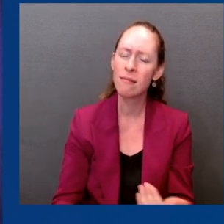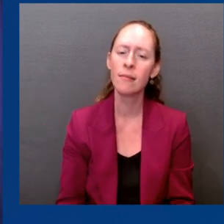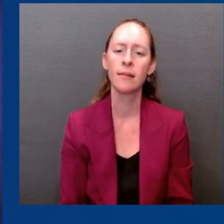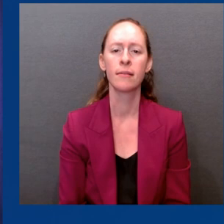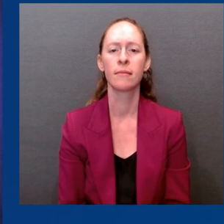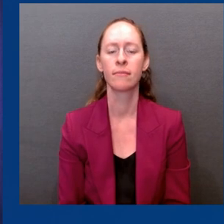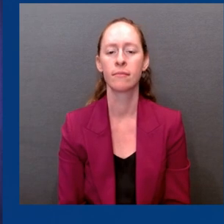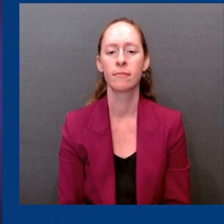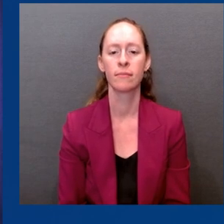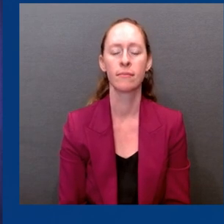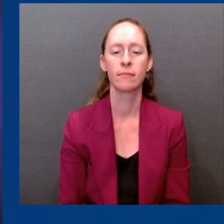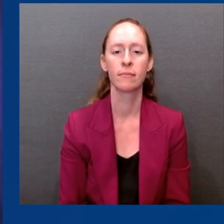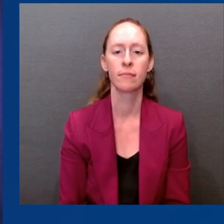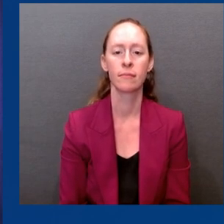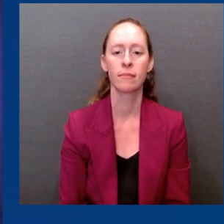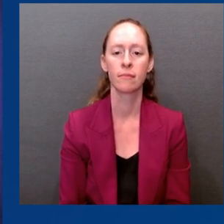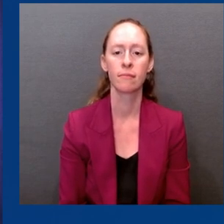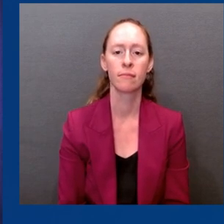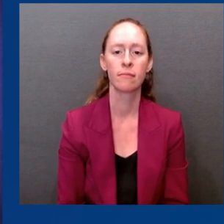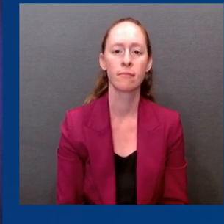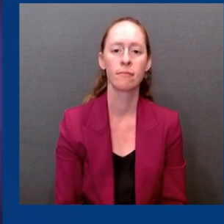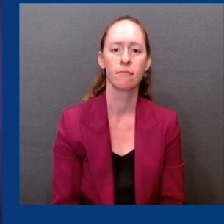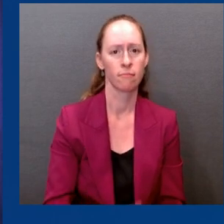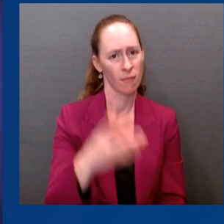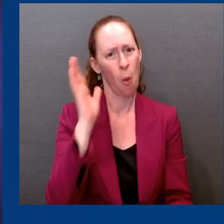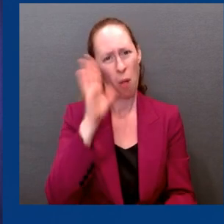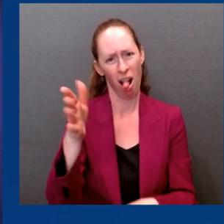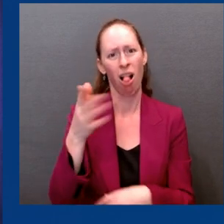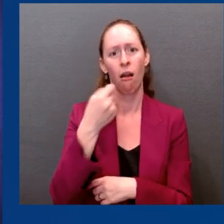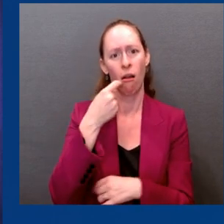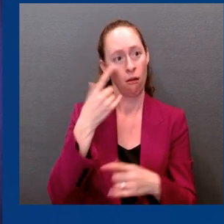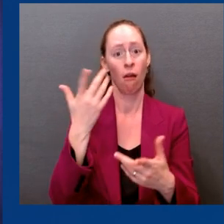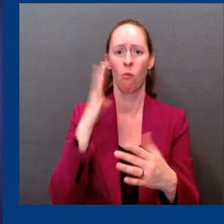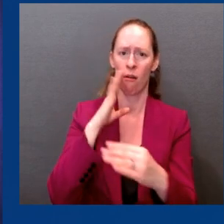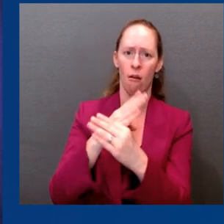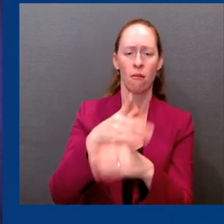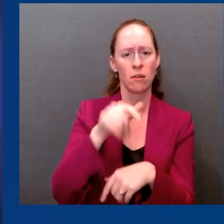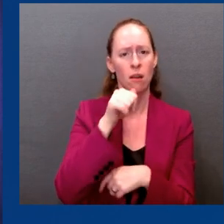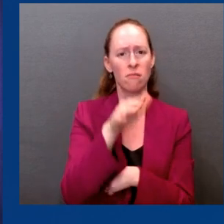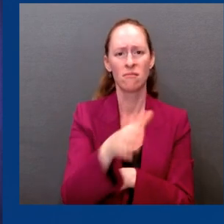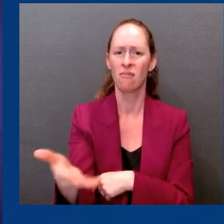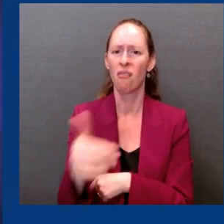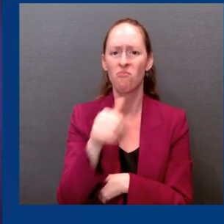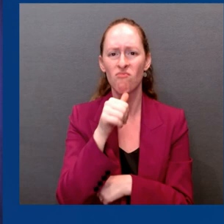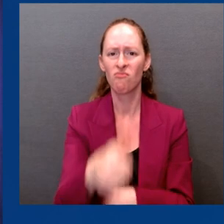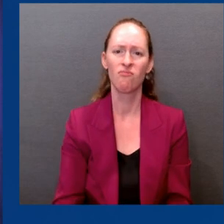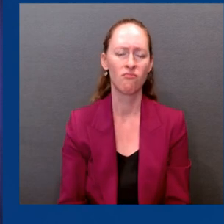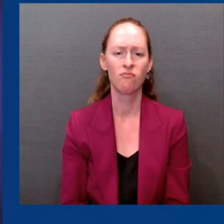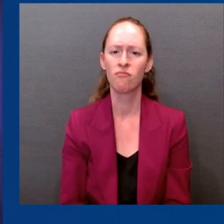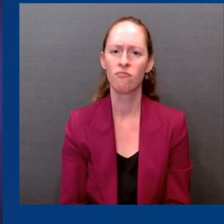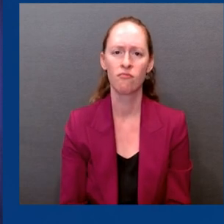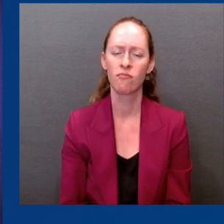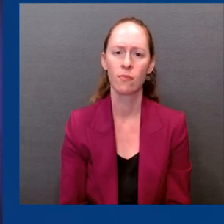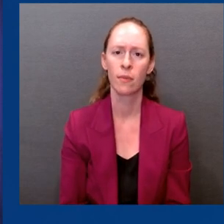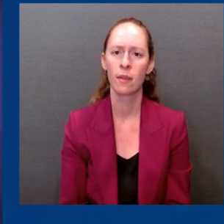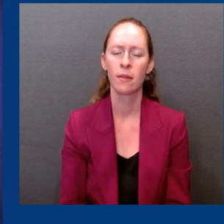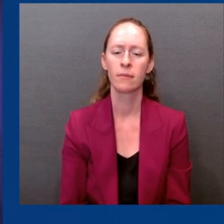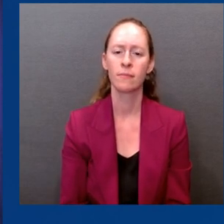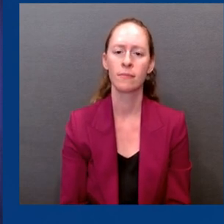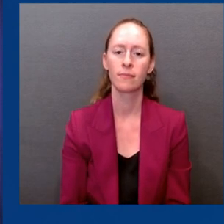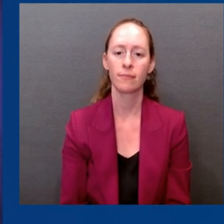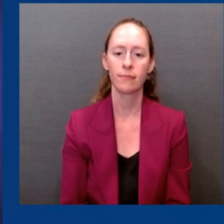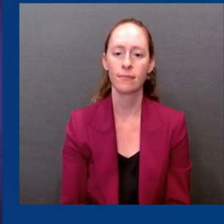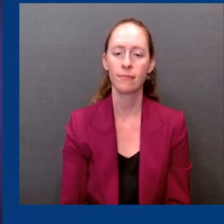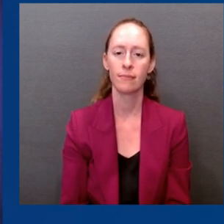because of all the mitigation. We are looking at an opportunity to prevent lots of people getting infected, lots of people getting